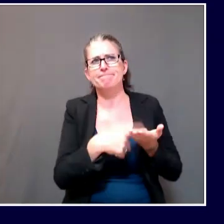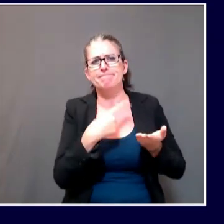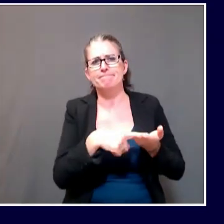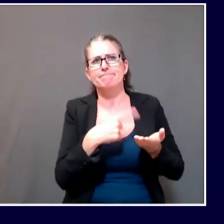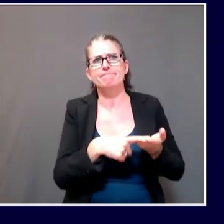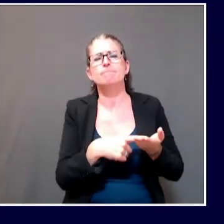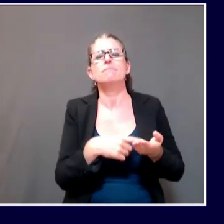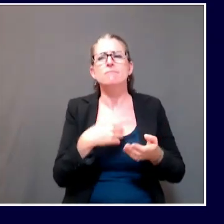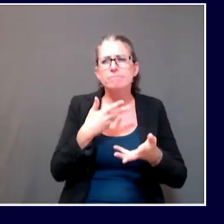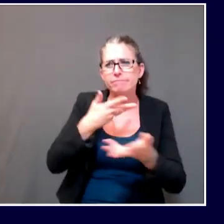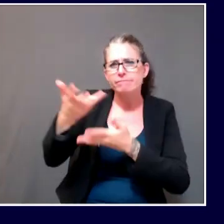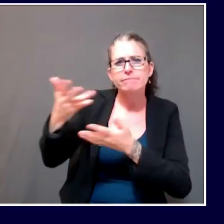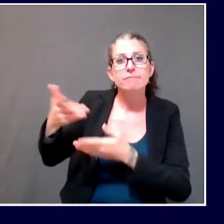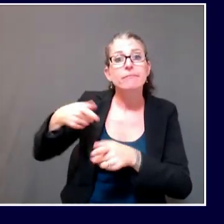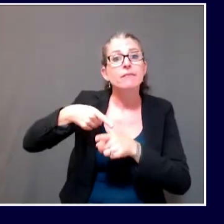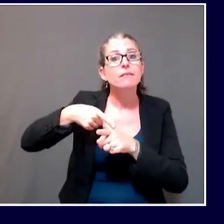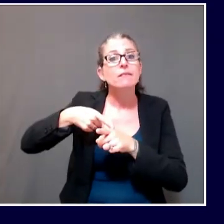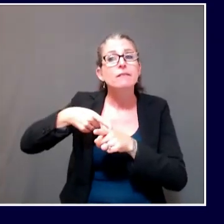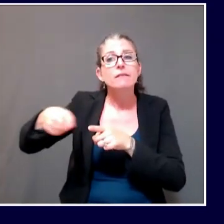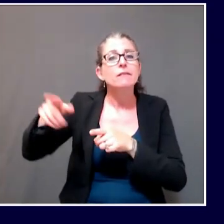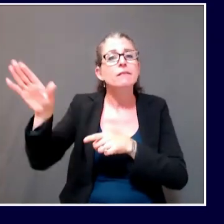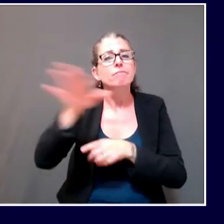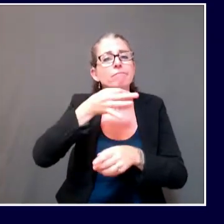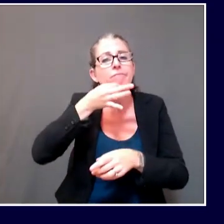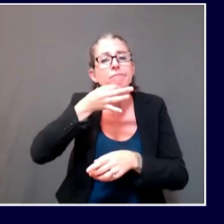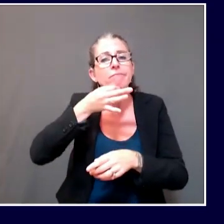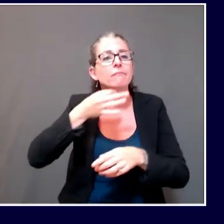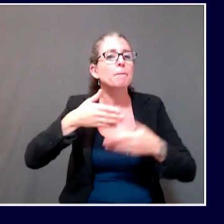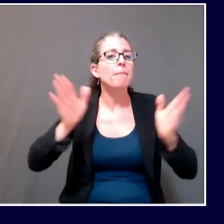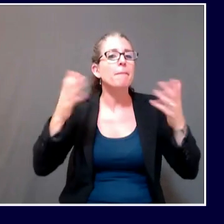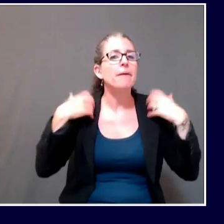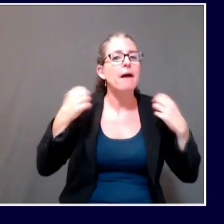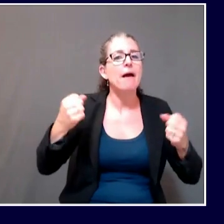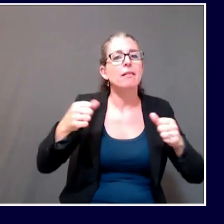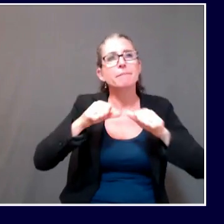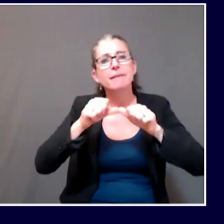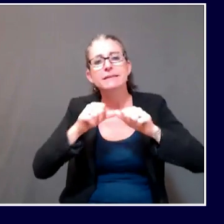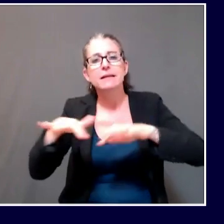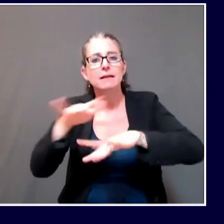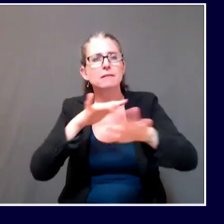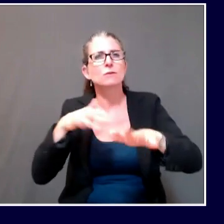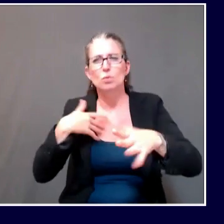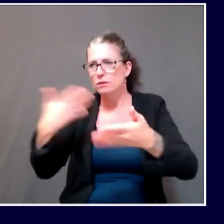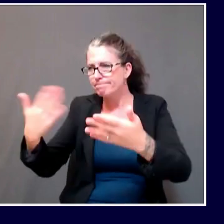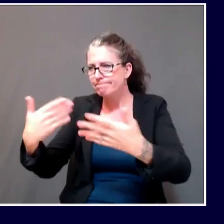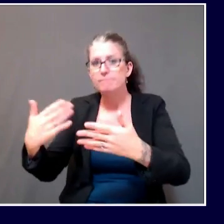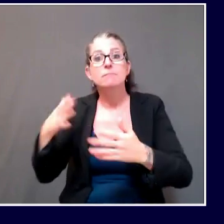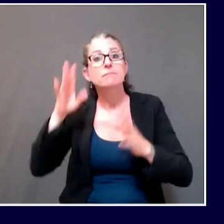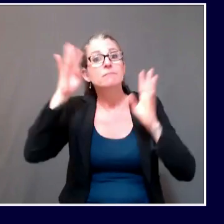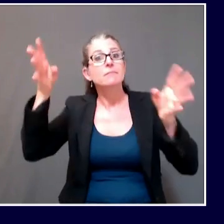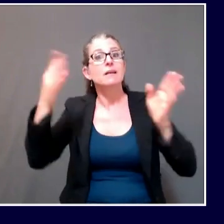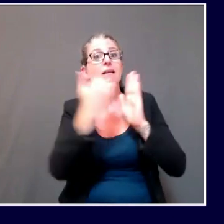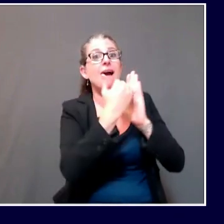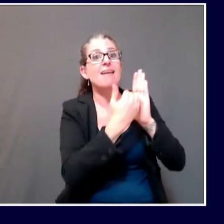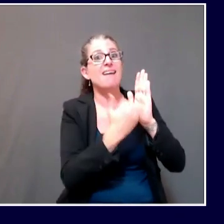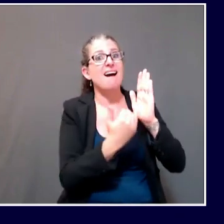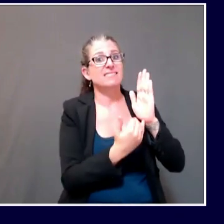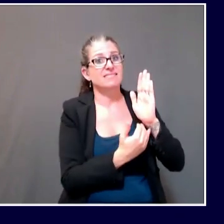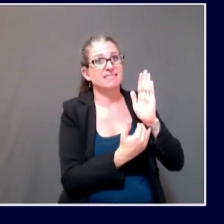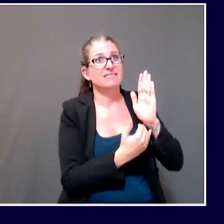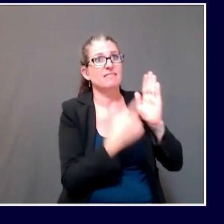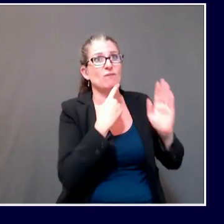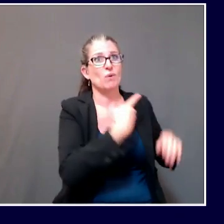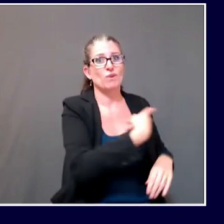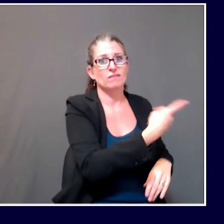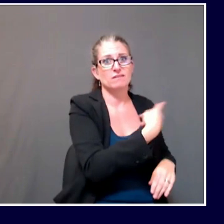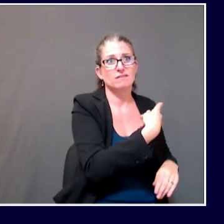sorts of sectors, including physical education classes in schools. Such classes are universal for all Maine children, including those who have